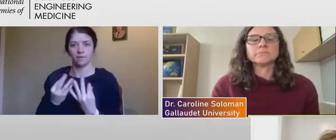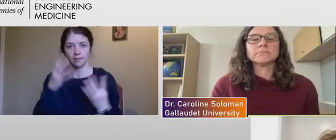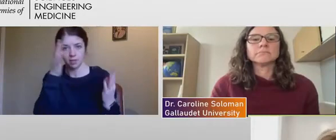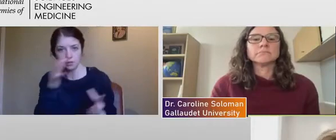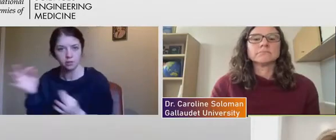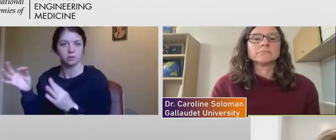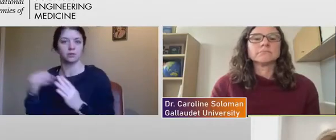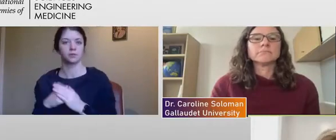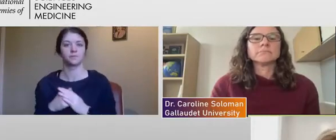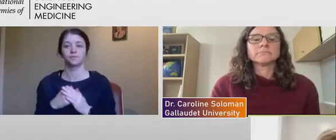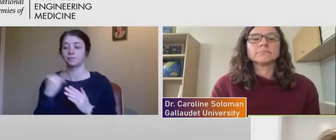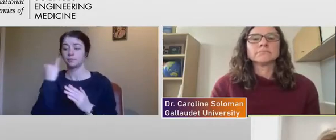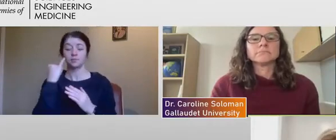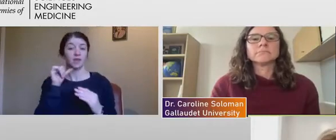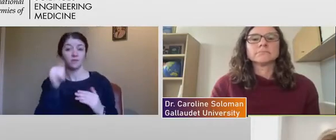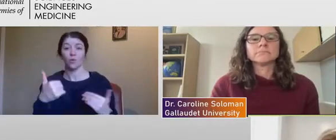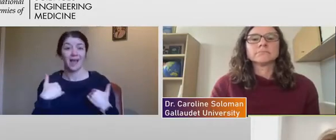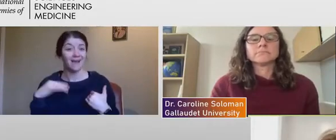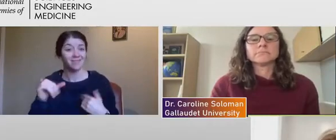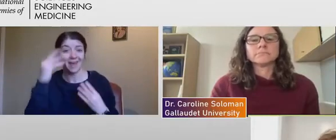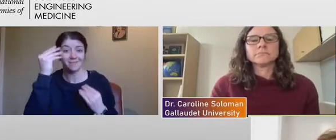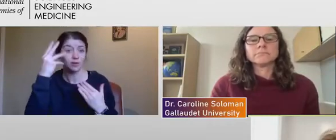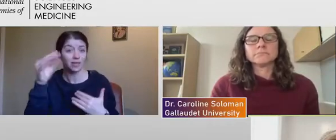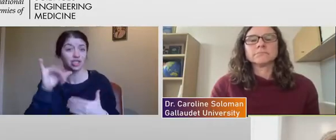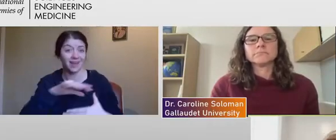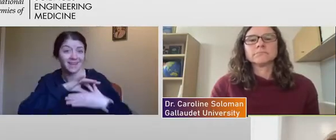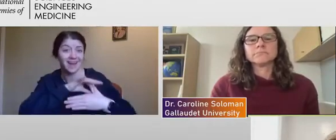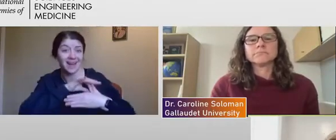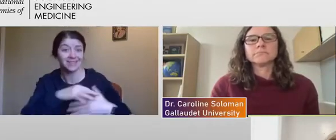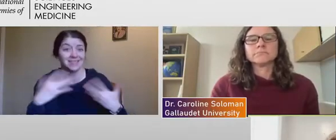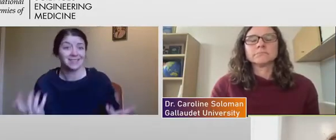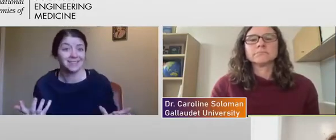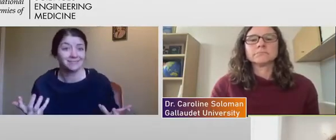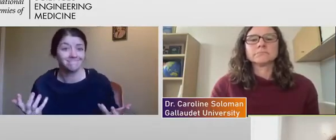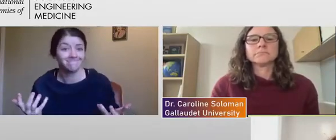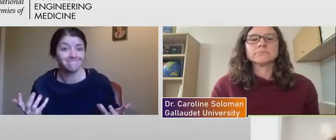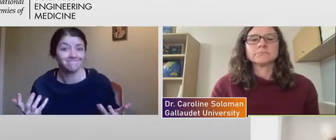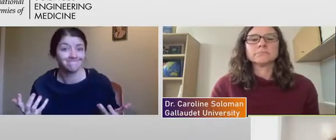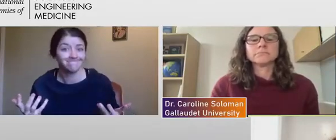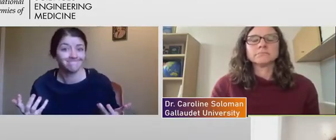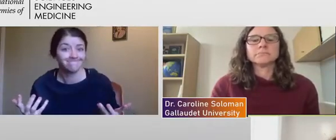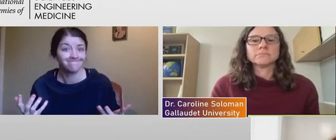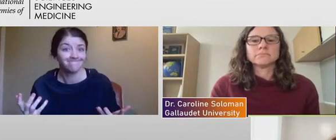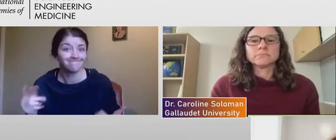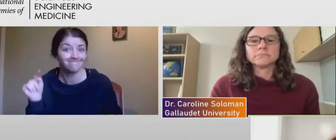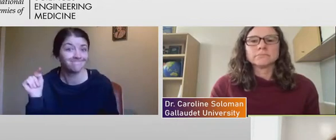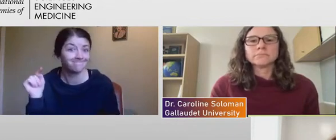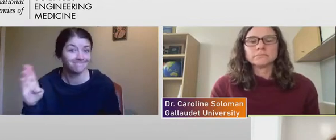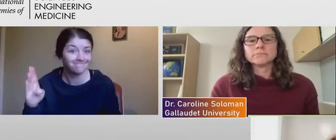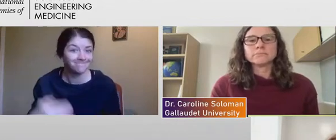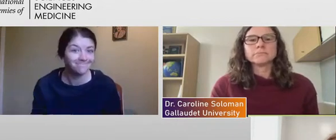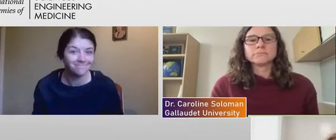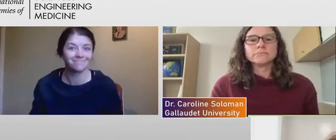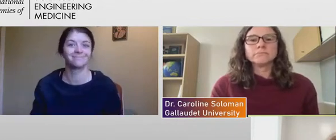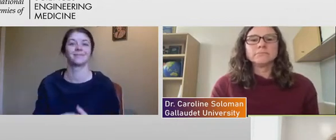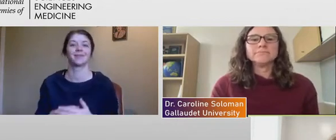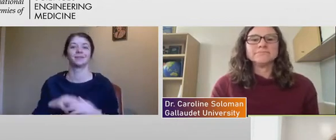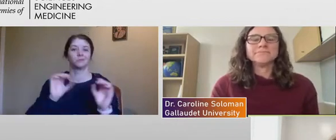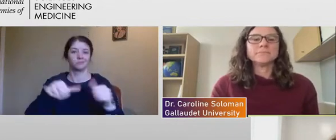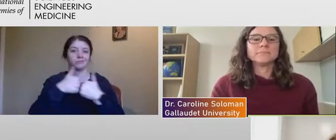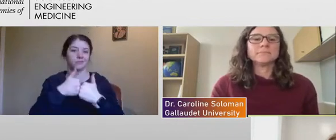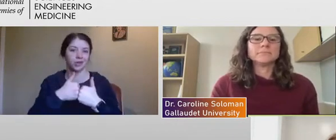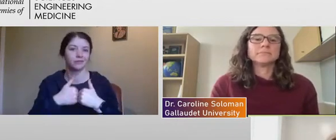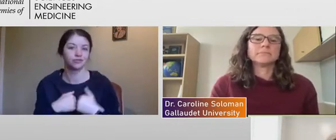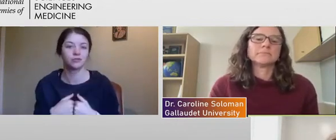if you don't have that content or that information, it's, it's, you're kind of left behind. It's a challenge. So I think this